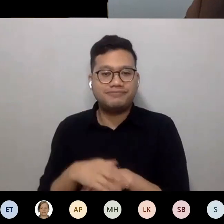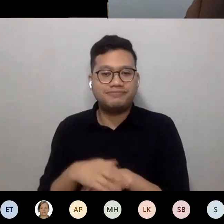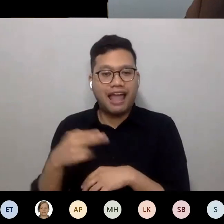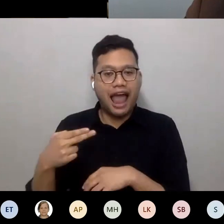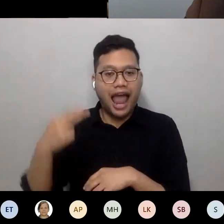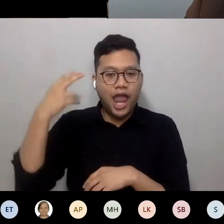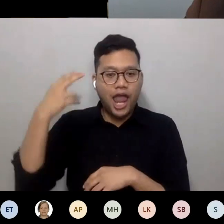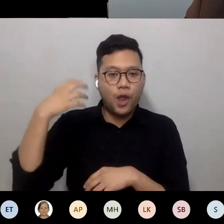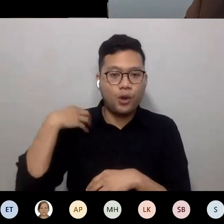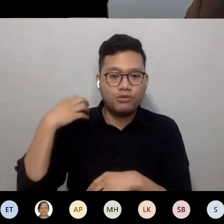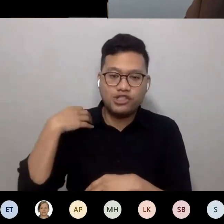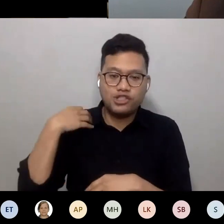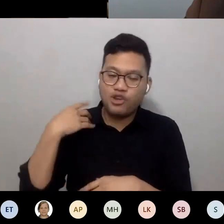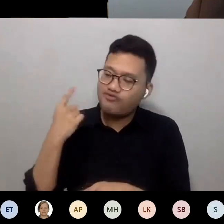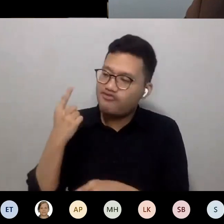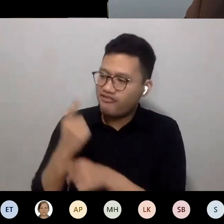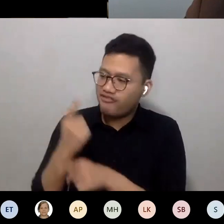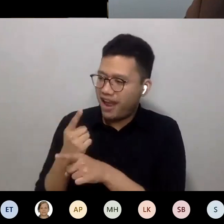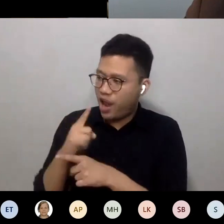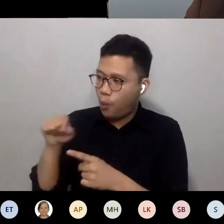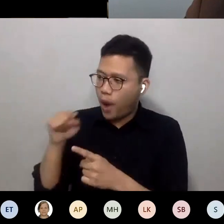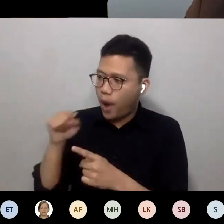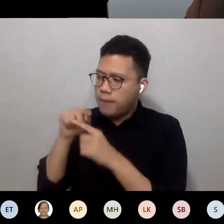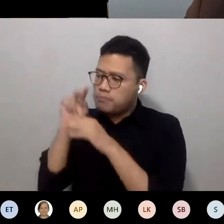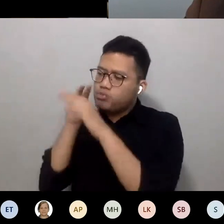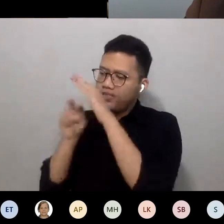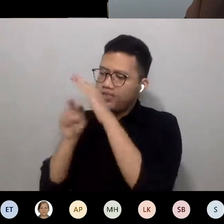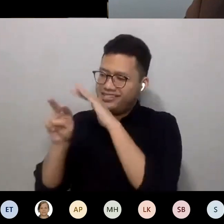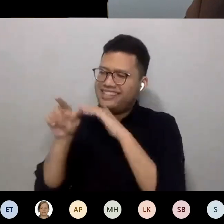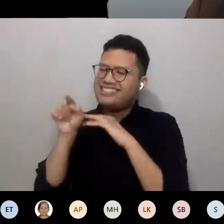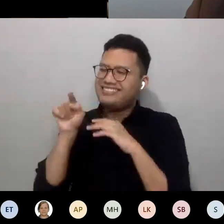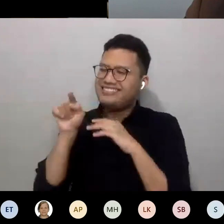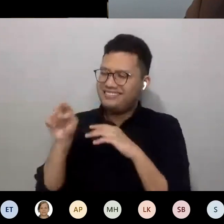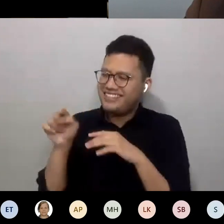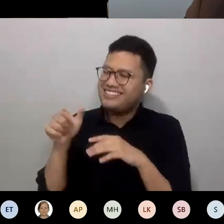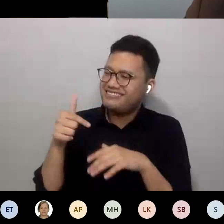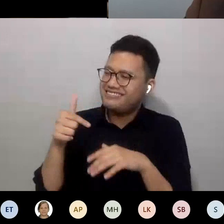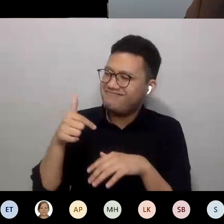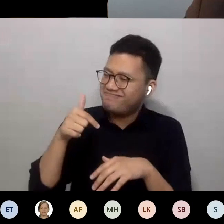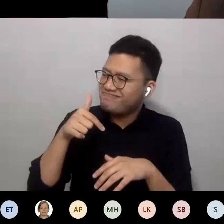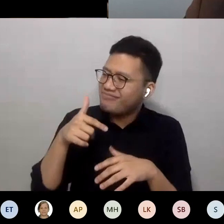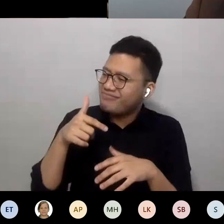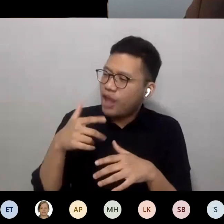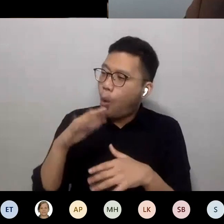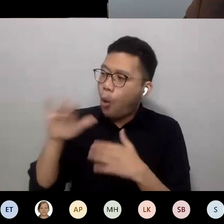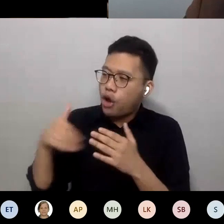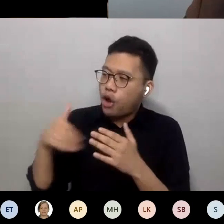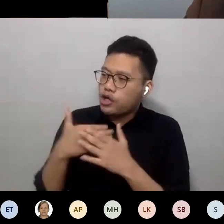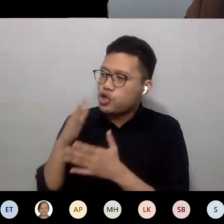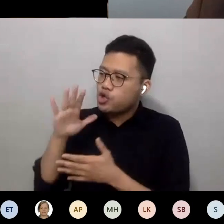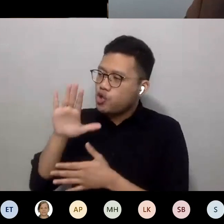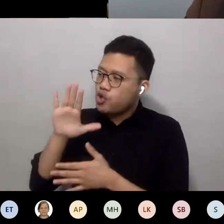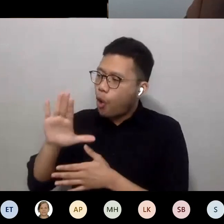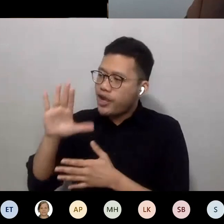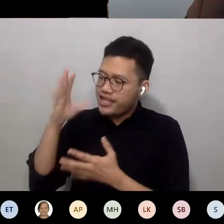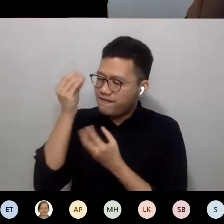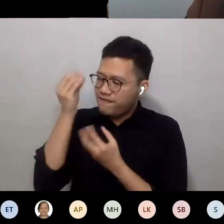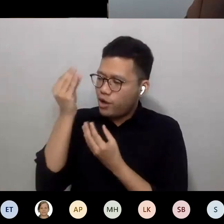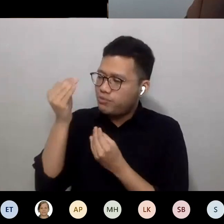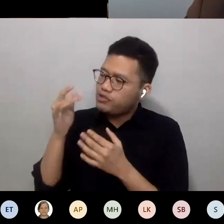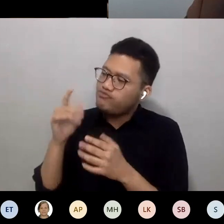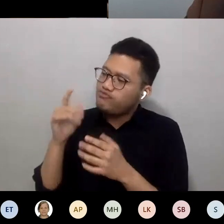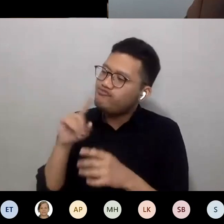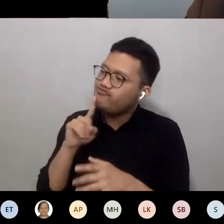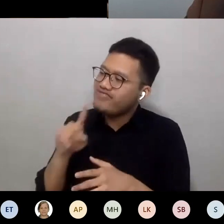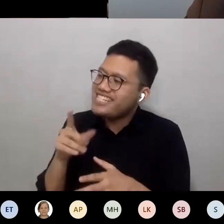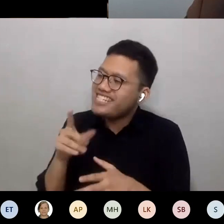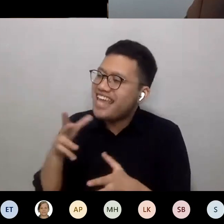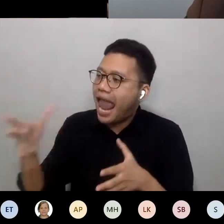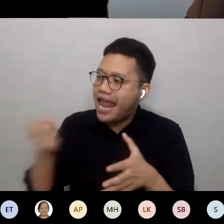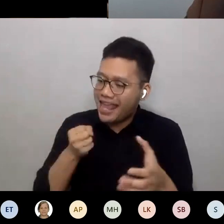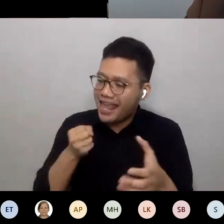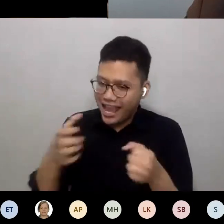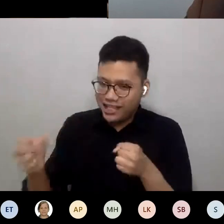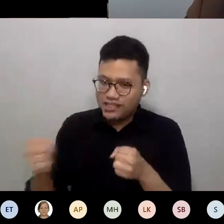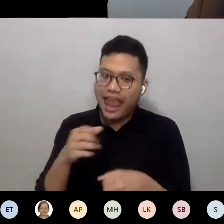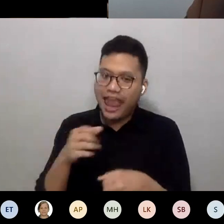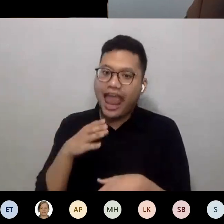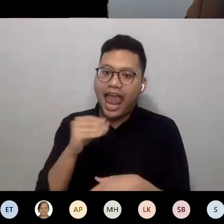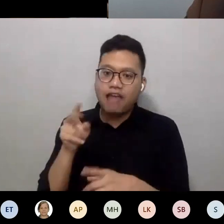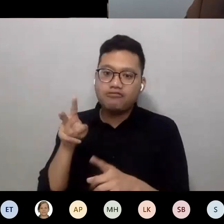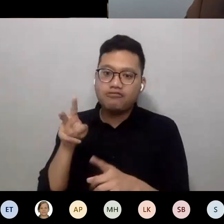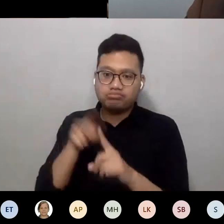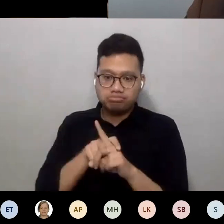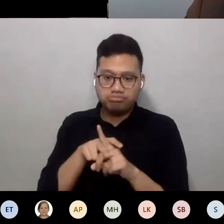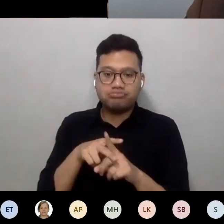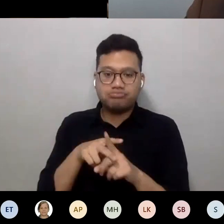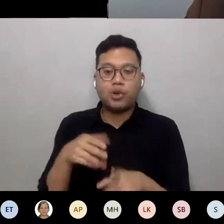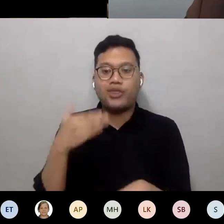absolutely right when she predicted that the insights that you shared with us today would be very engaging and highly relevant to our time. So thank